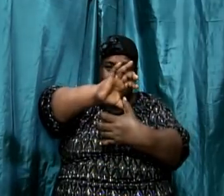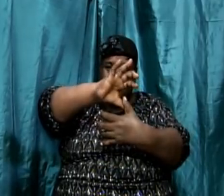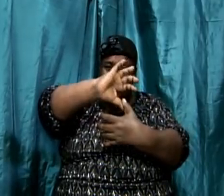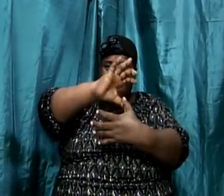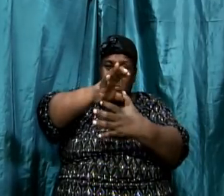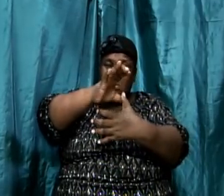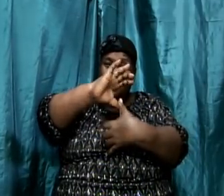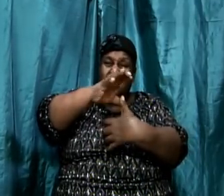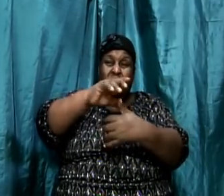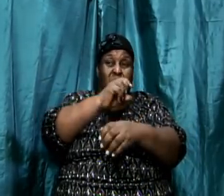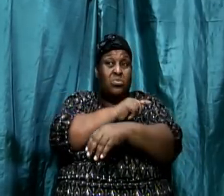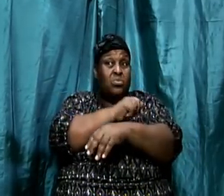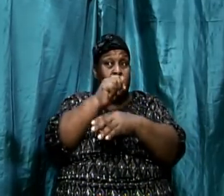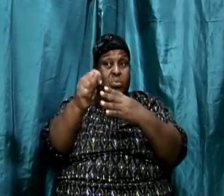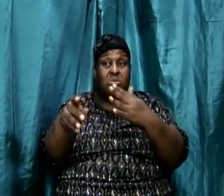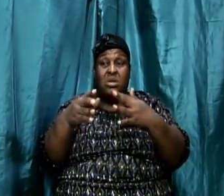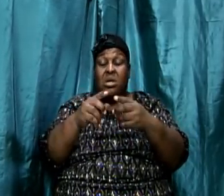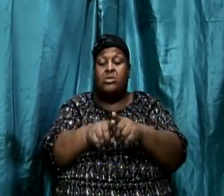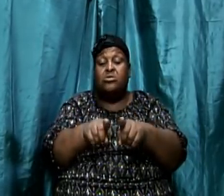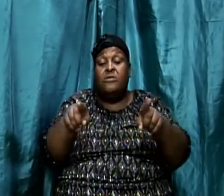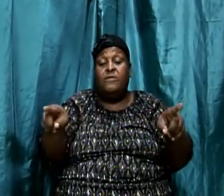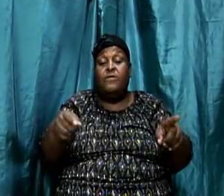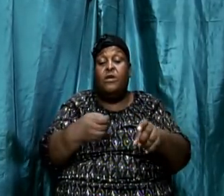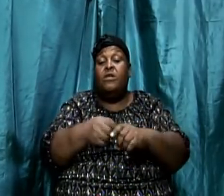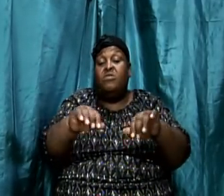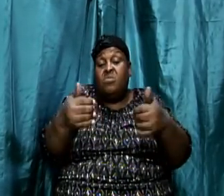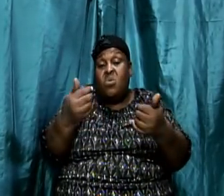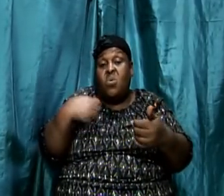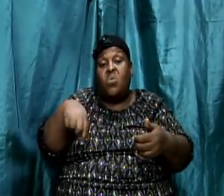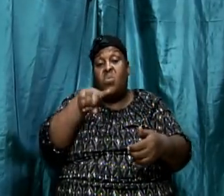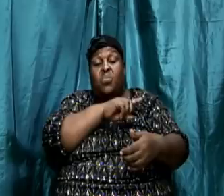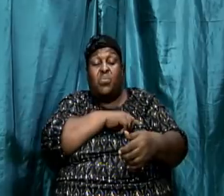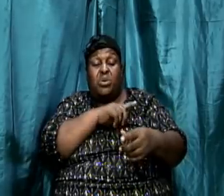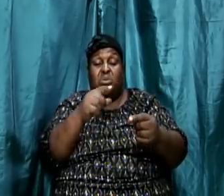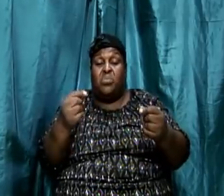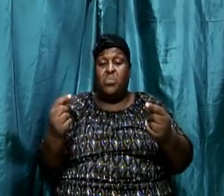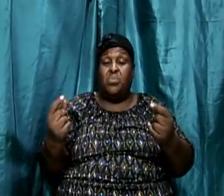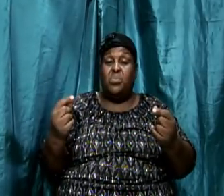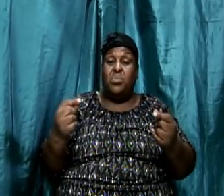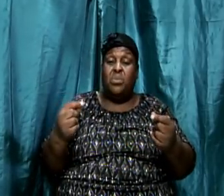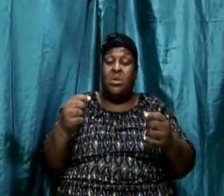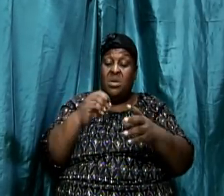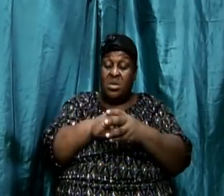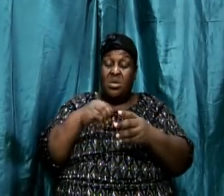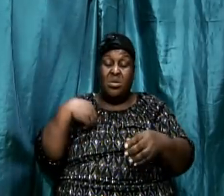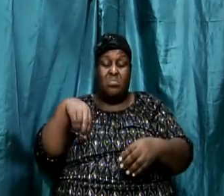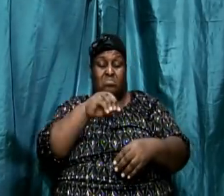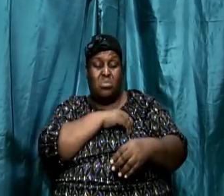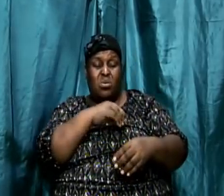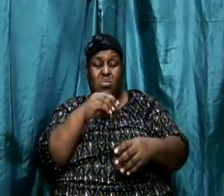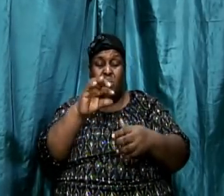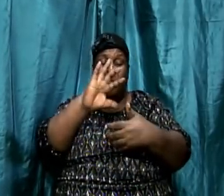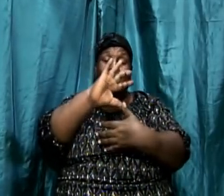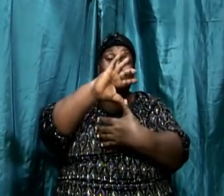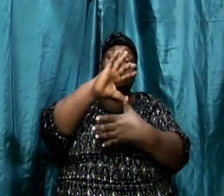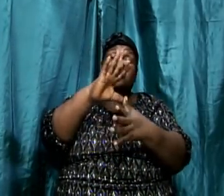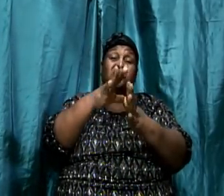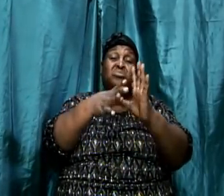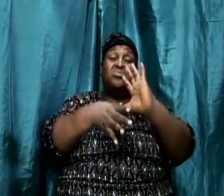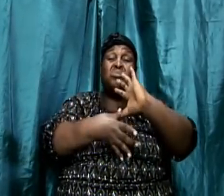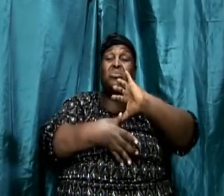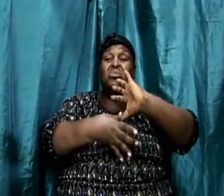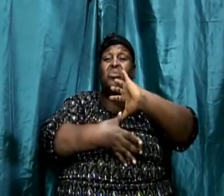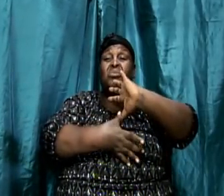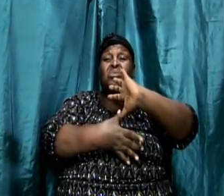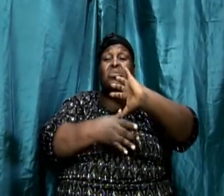do it. For example, in our culture, when we are going to